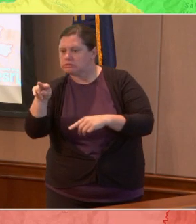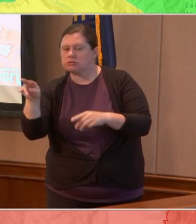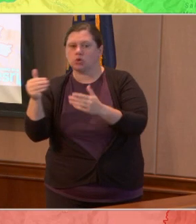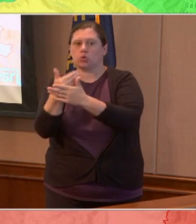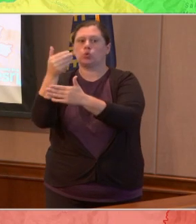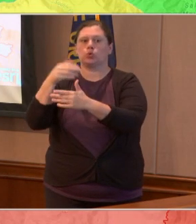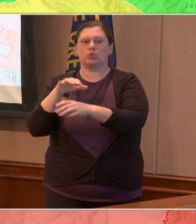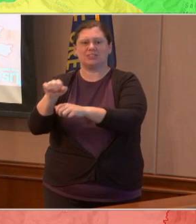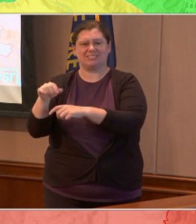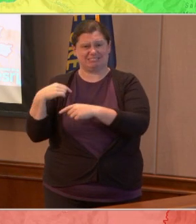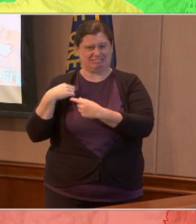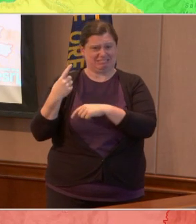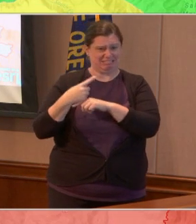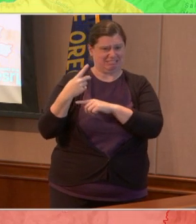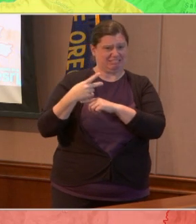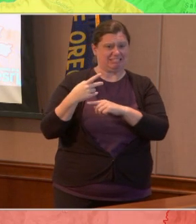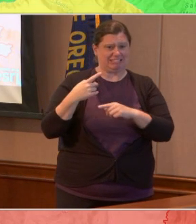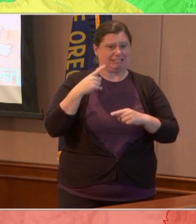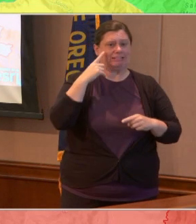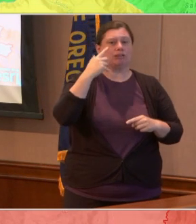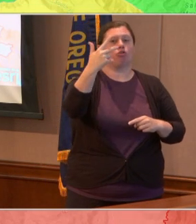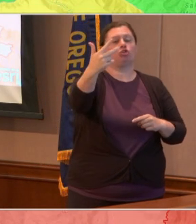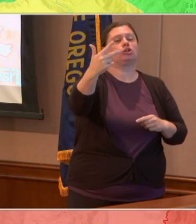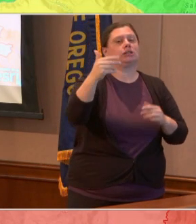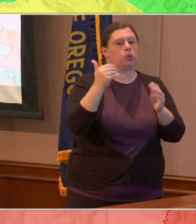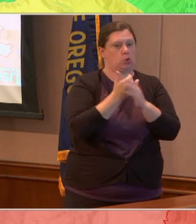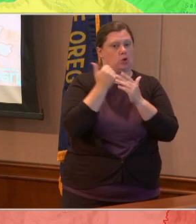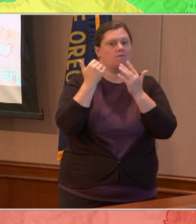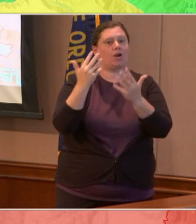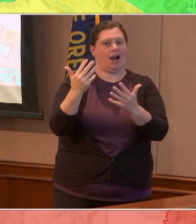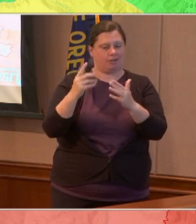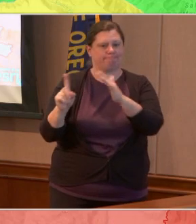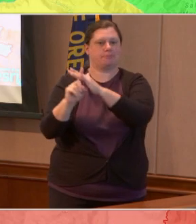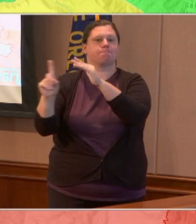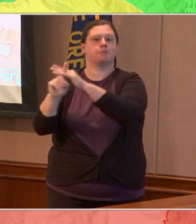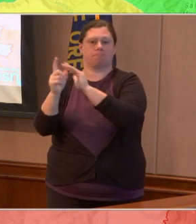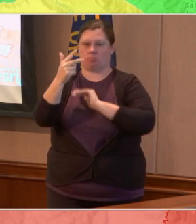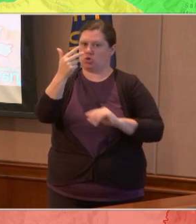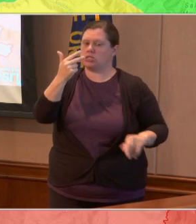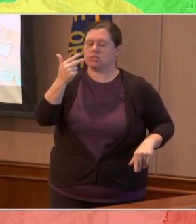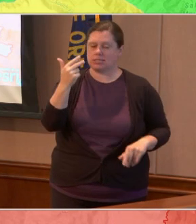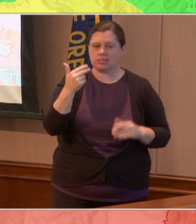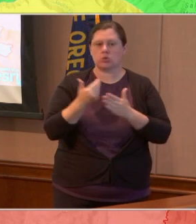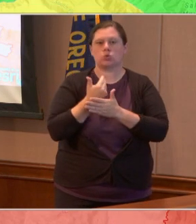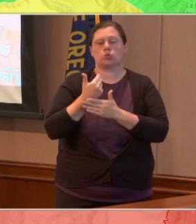is averaging about three new fires a day that we're responding to. Thank you.